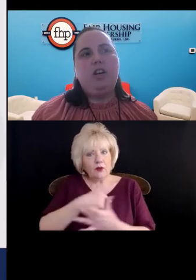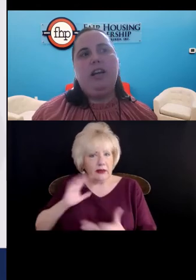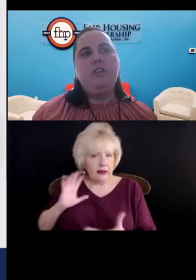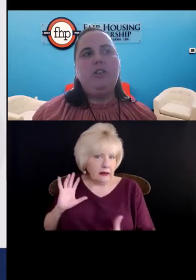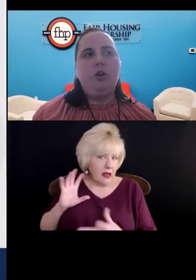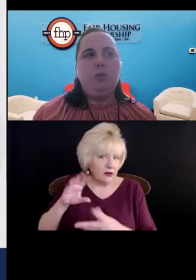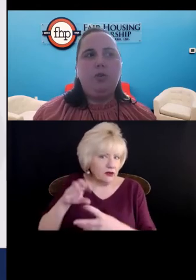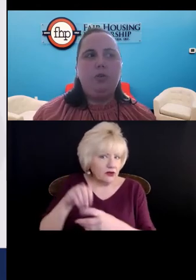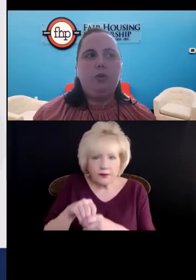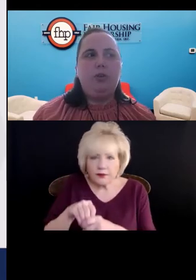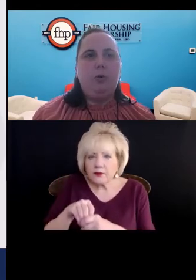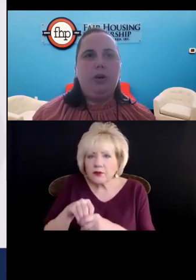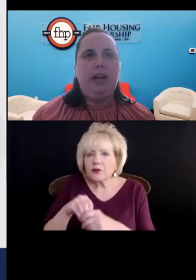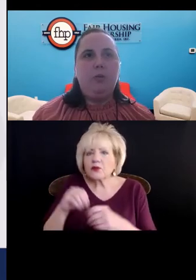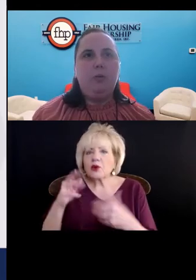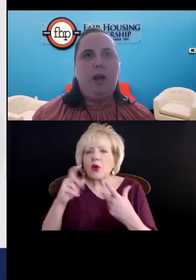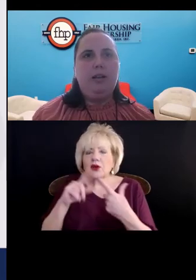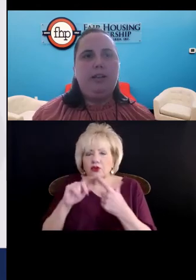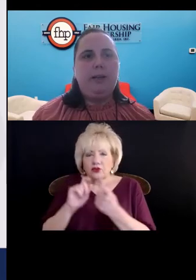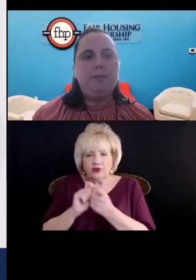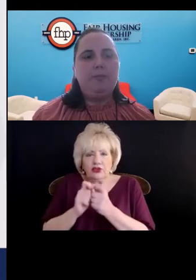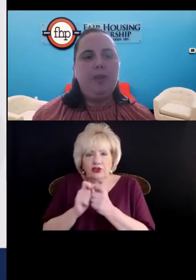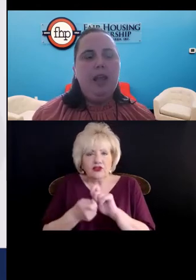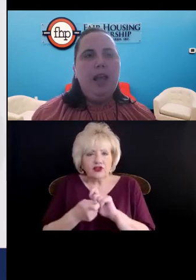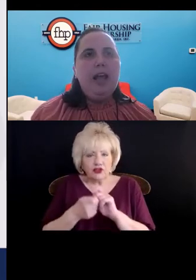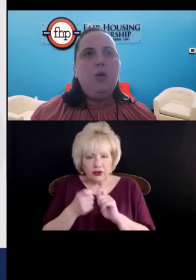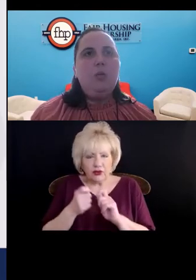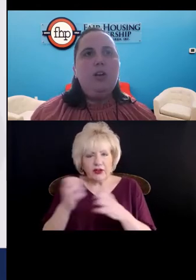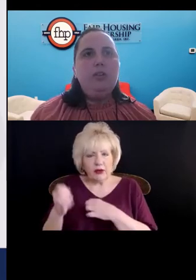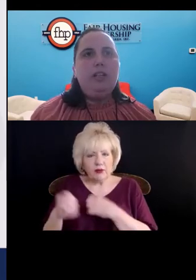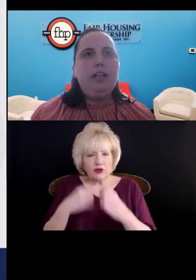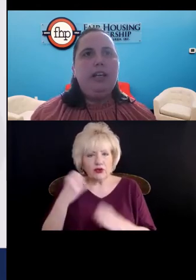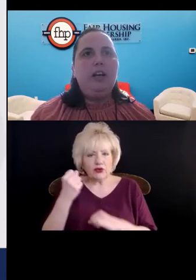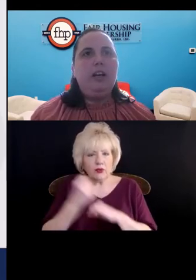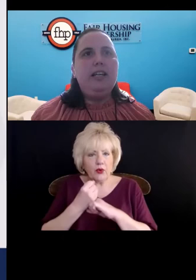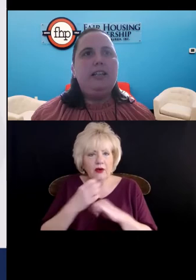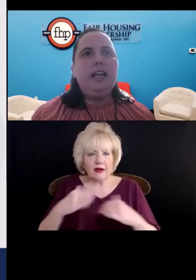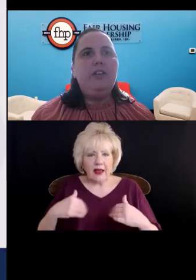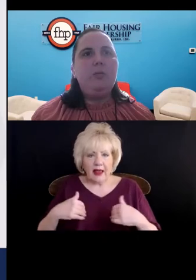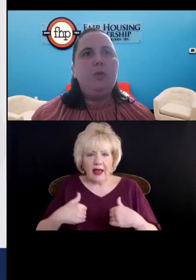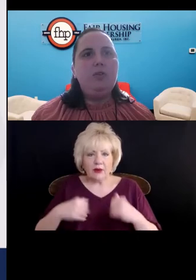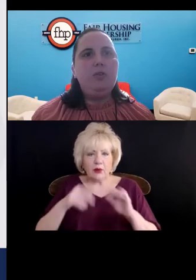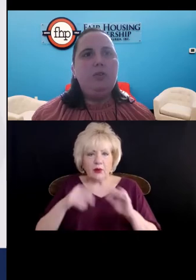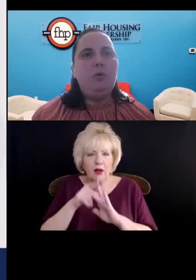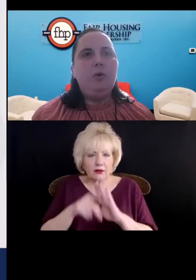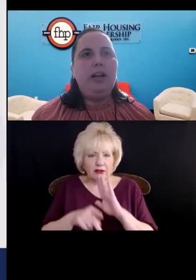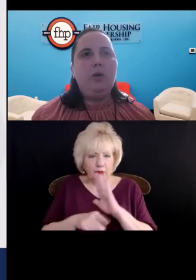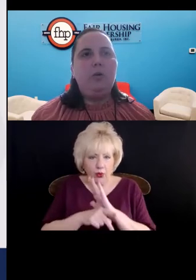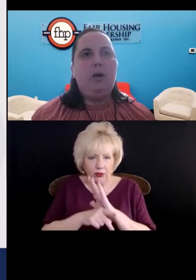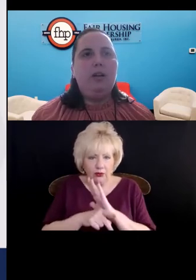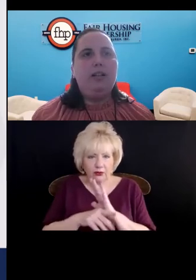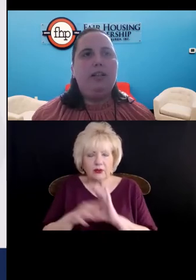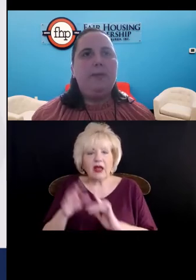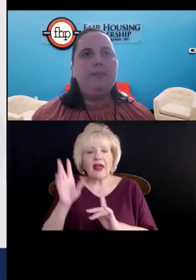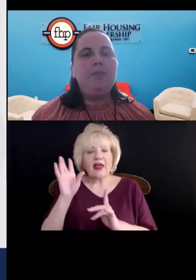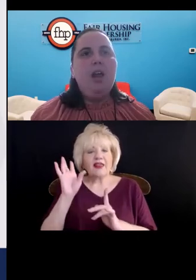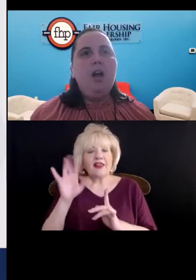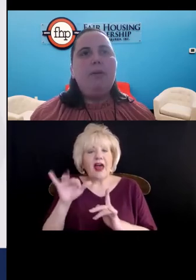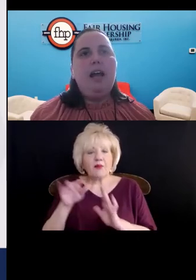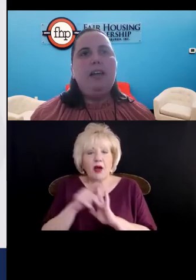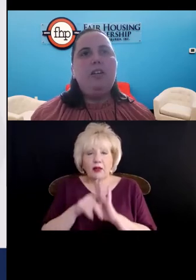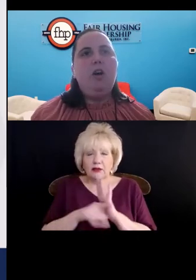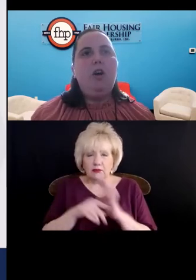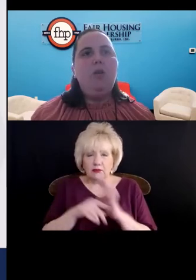could change their emotional support animal policy. And what you'll see here is that the emotional support animal policy